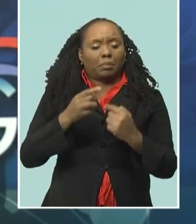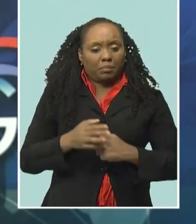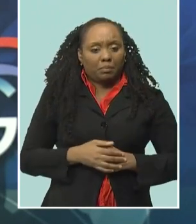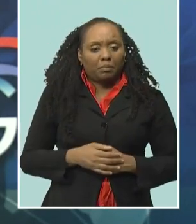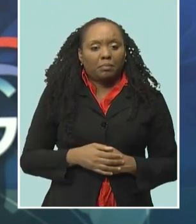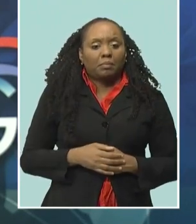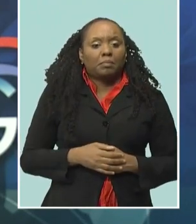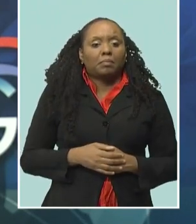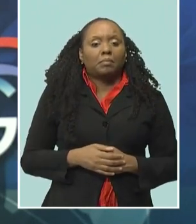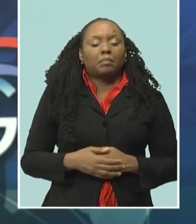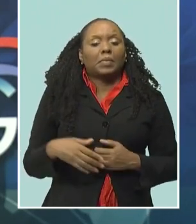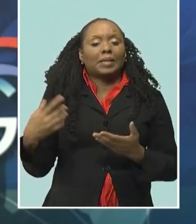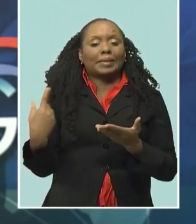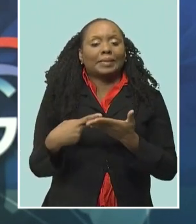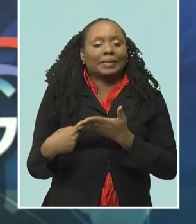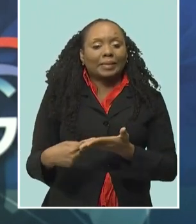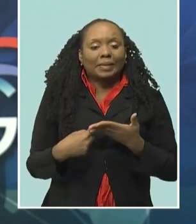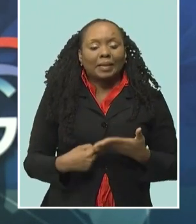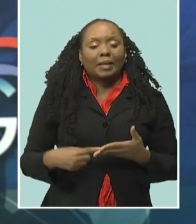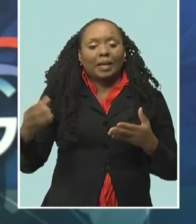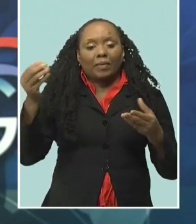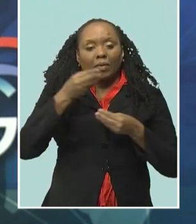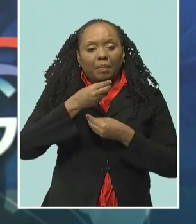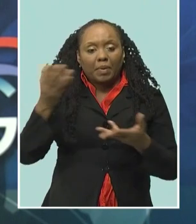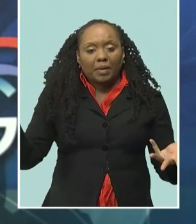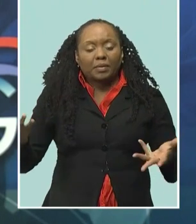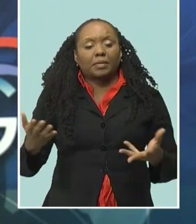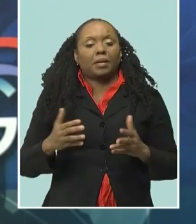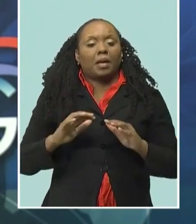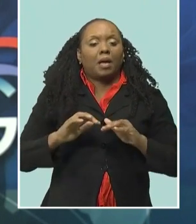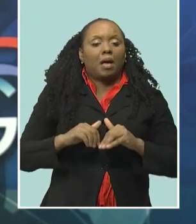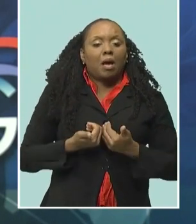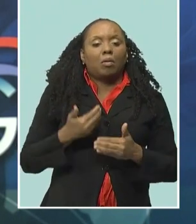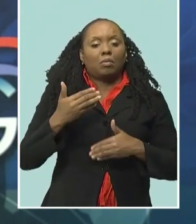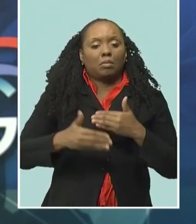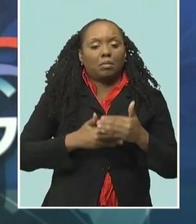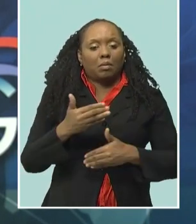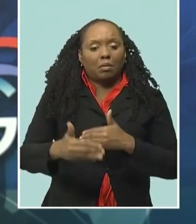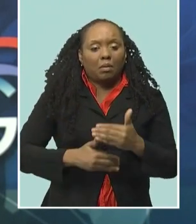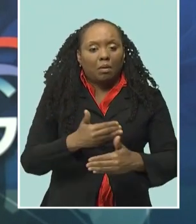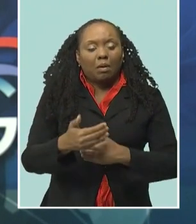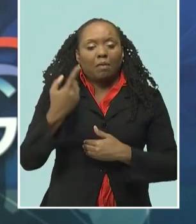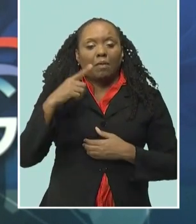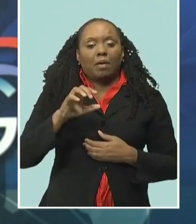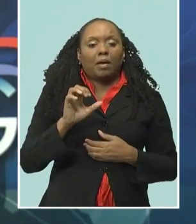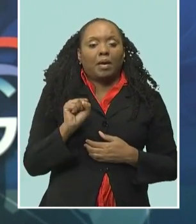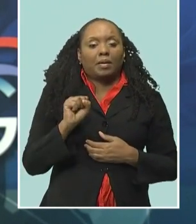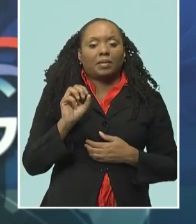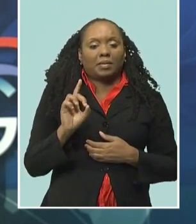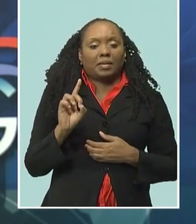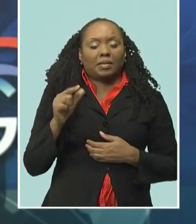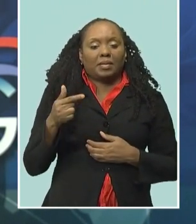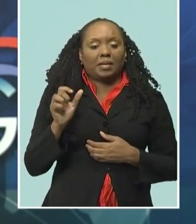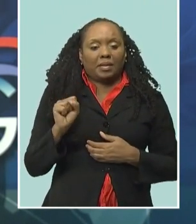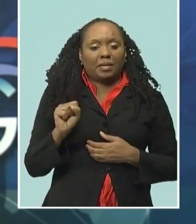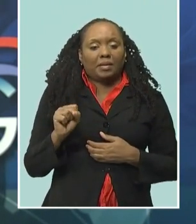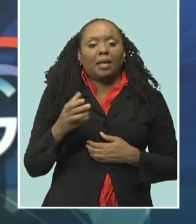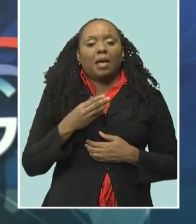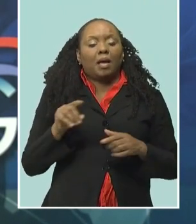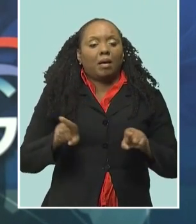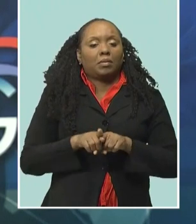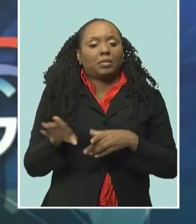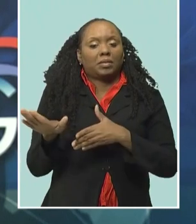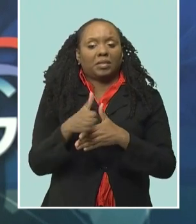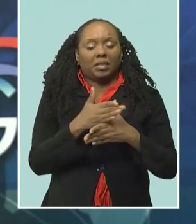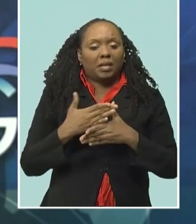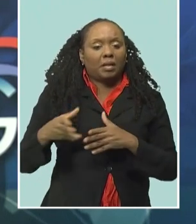high-level event are to discuss the latest data and recommendations on progress towards the SDGs and provide a platform for leaders to